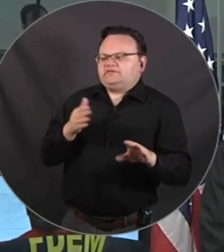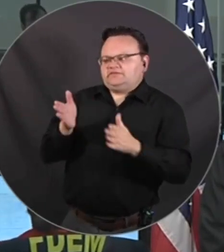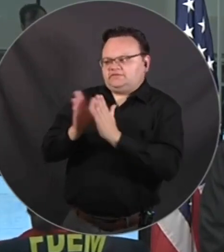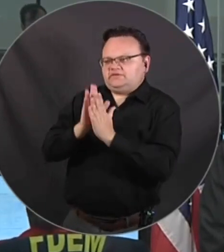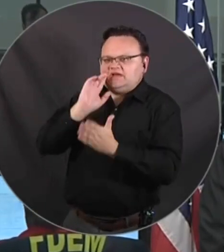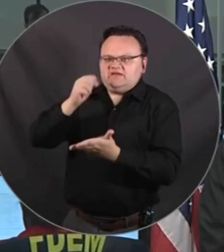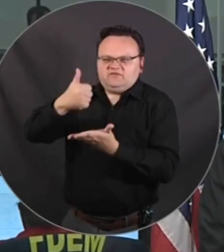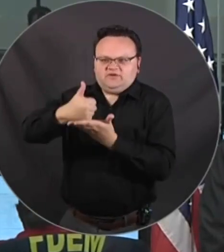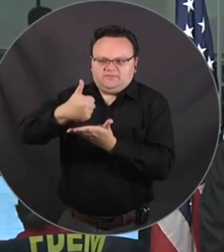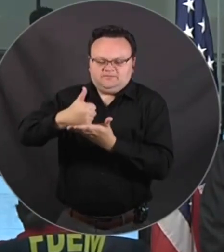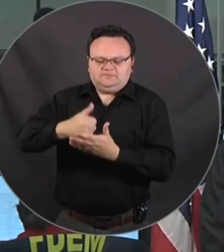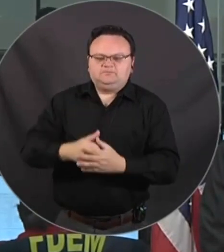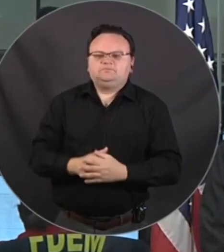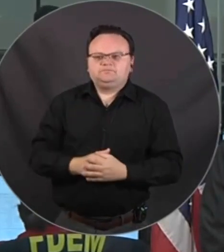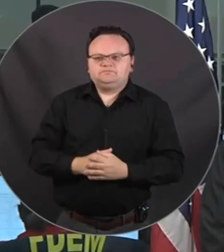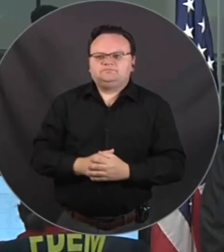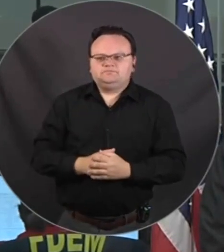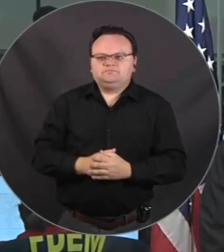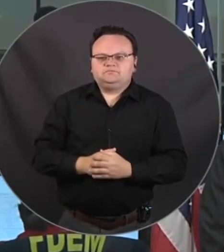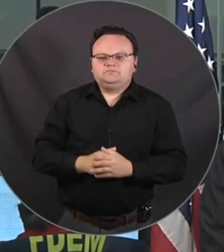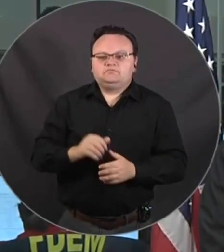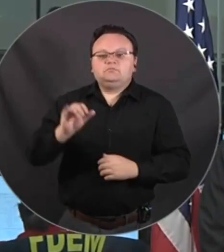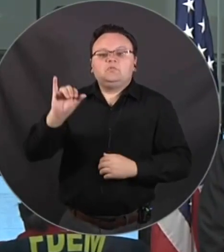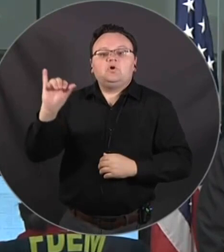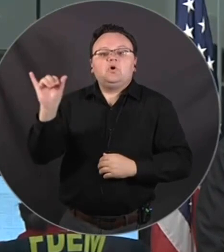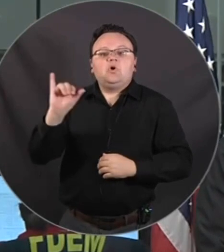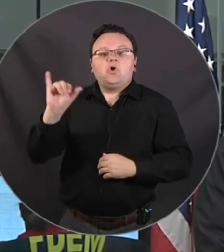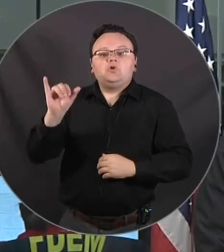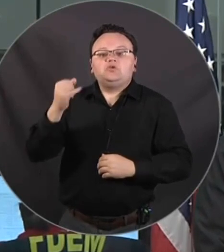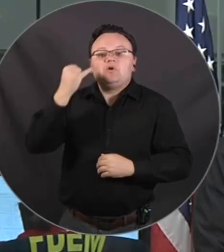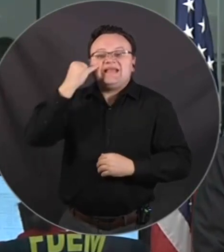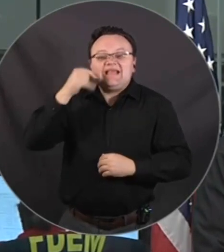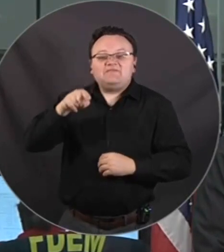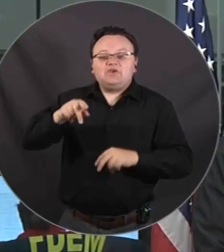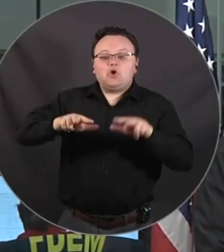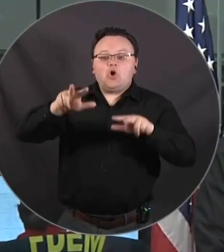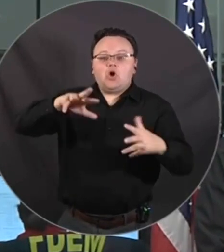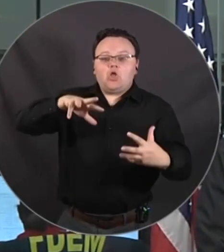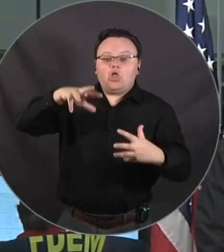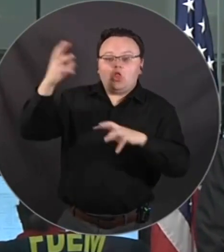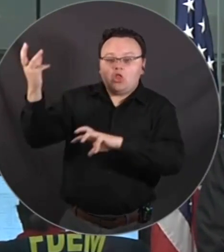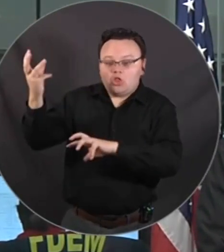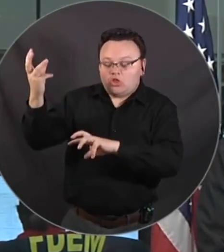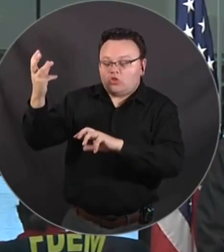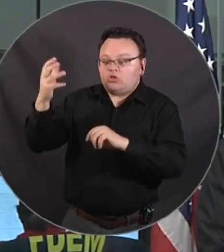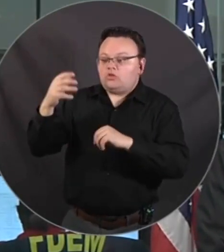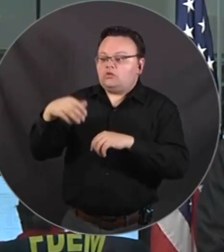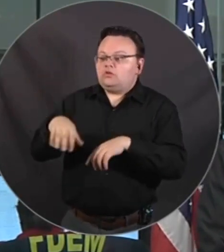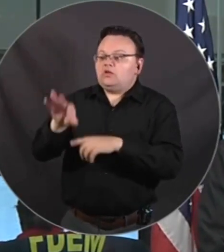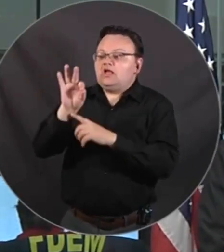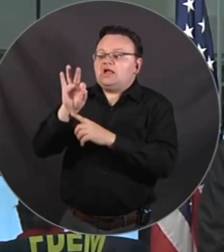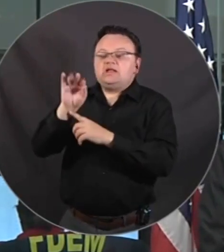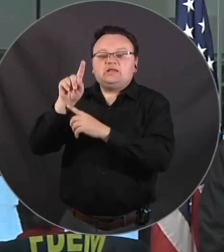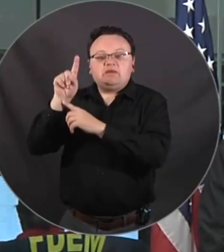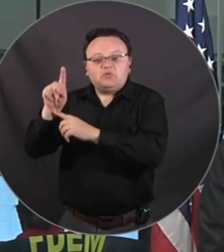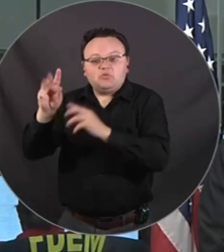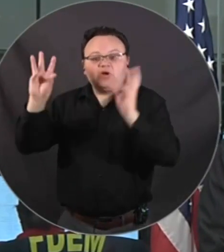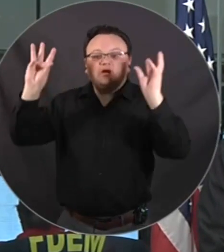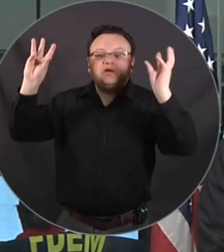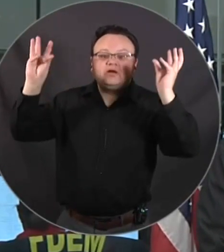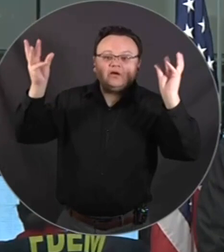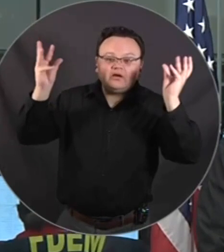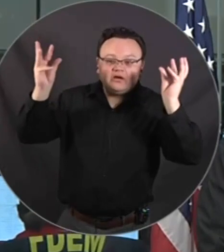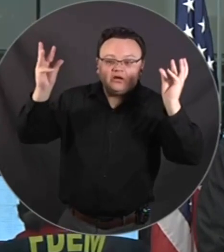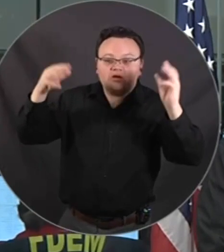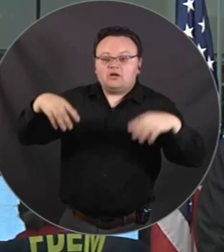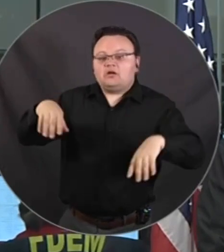That will inhibit air operations. It will inhibit other operations if we do not know what's going on with the drones. So please do